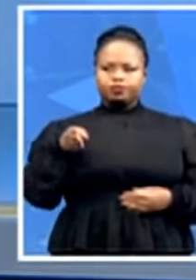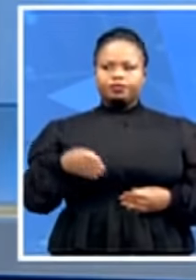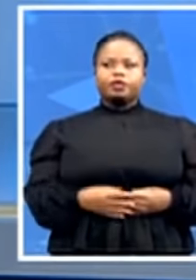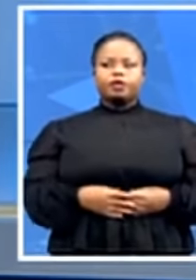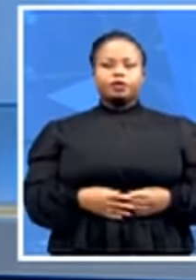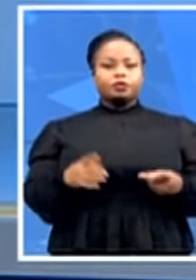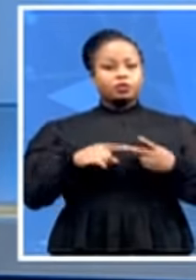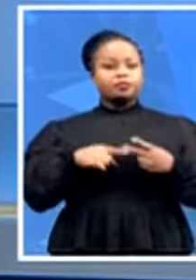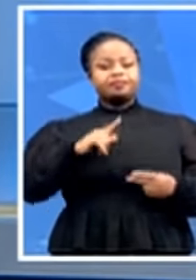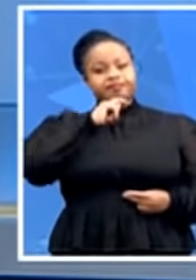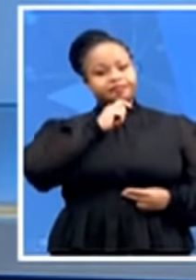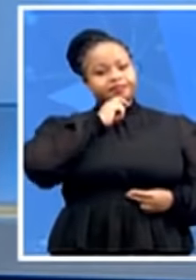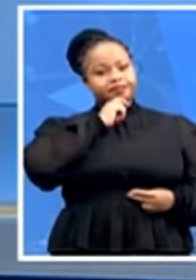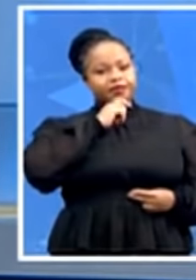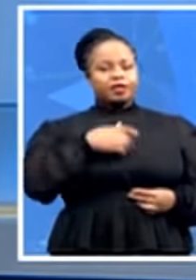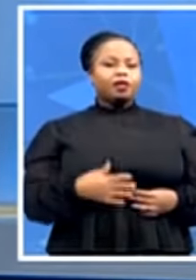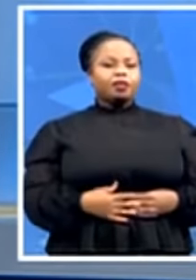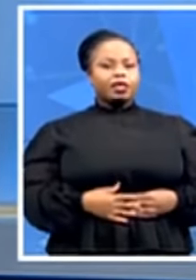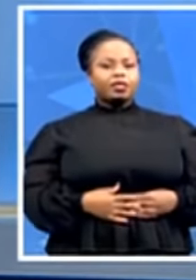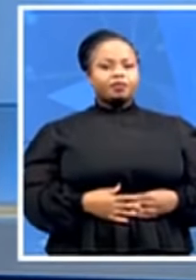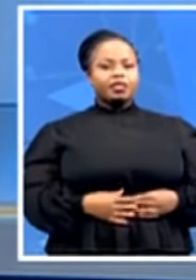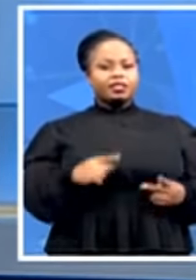Ngumalo. What can you tell us about this?